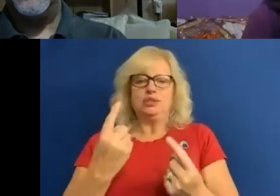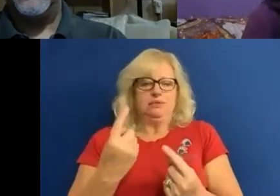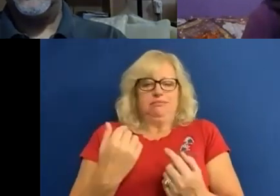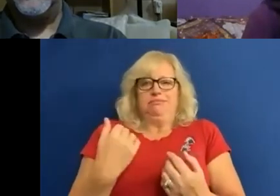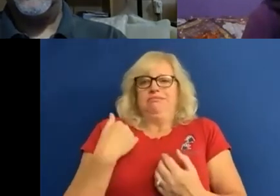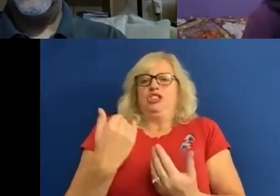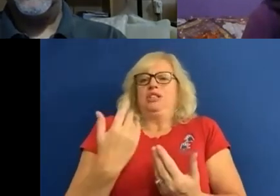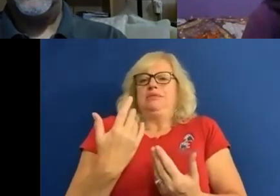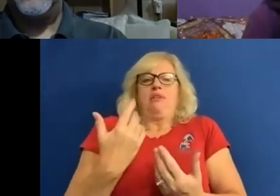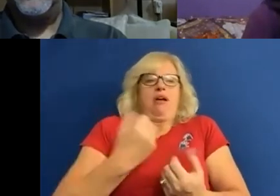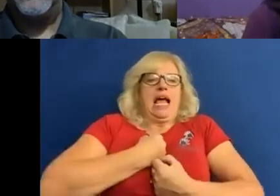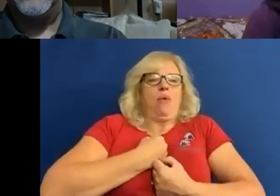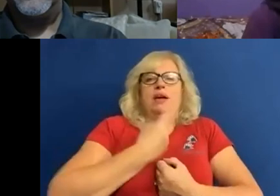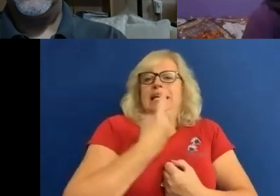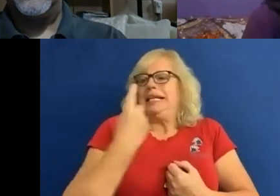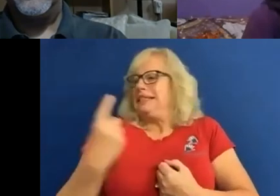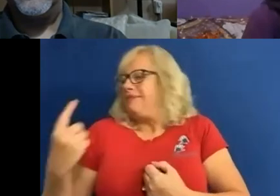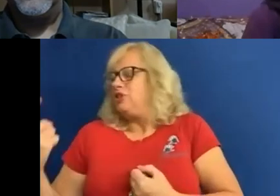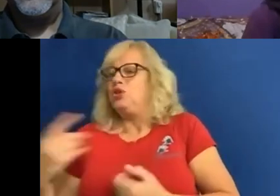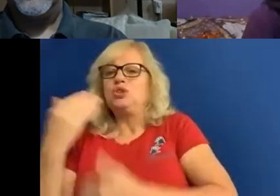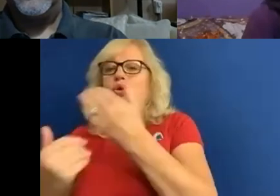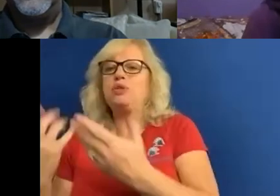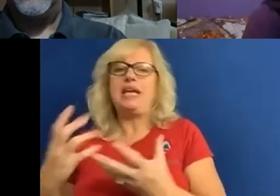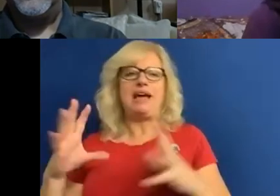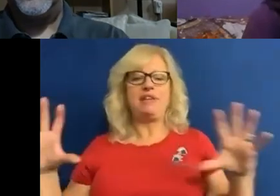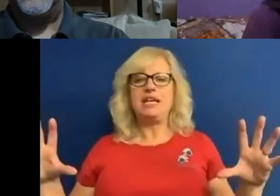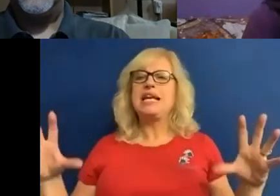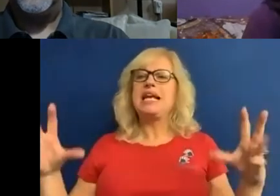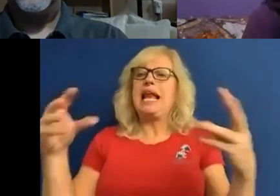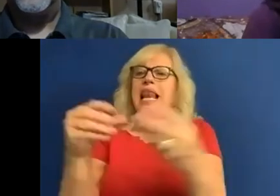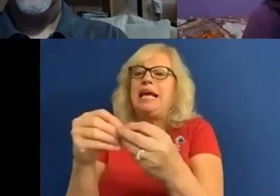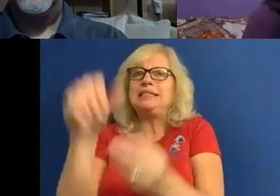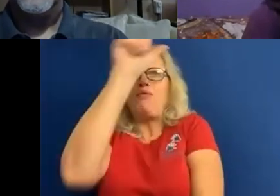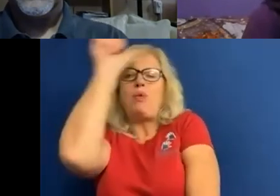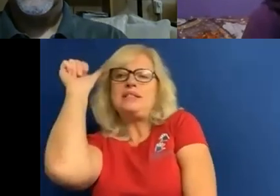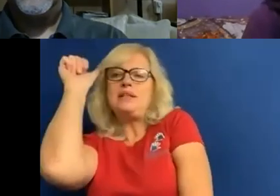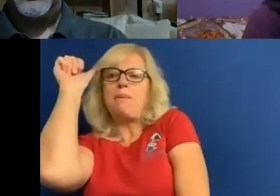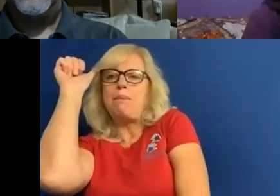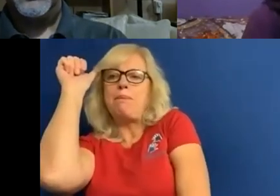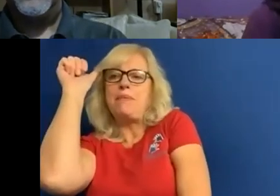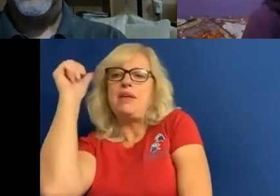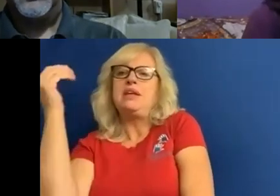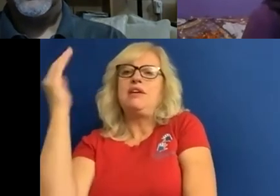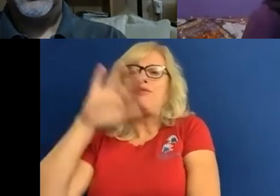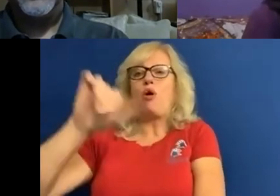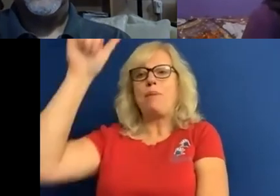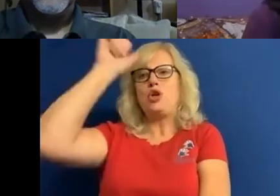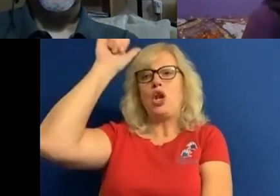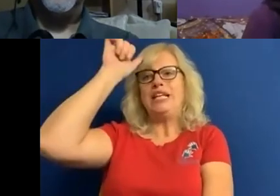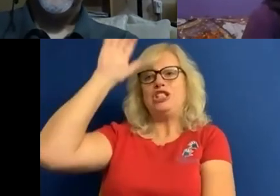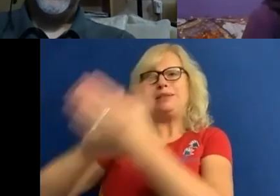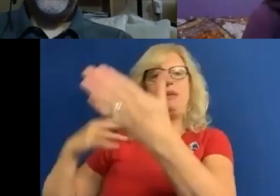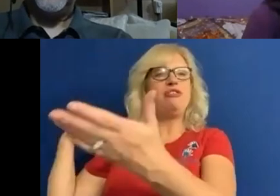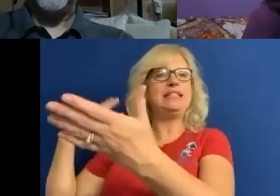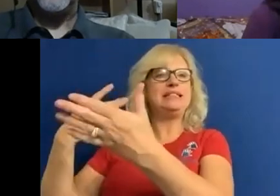tell. We have a collective wisdom from that lived experience and experiential knowledge to be drawn upon and if ever there was a